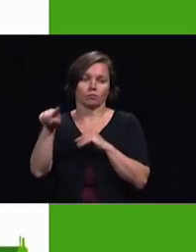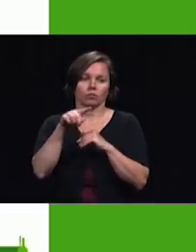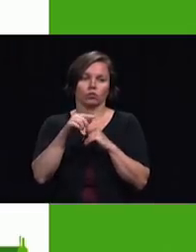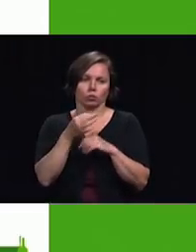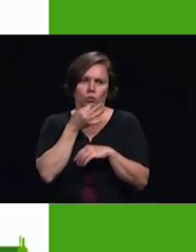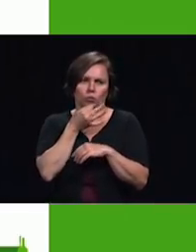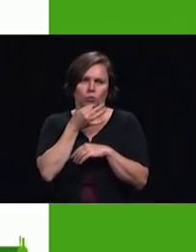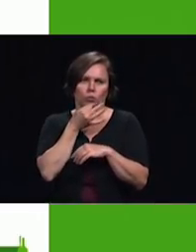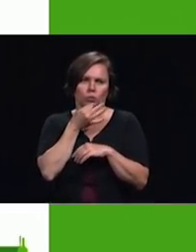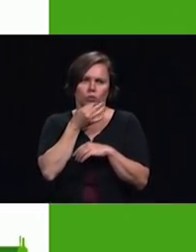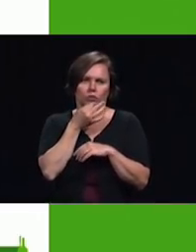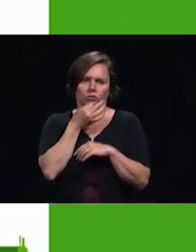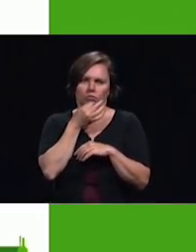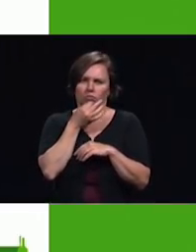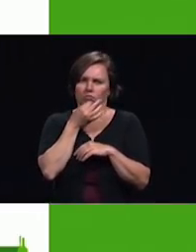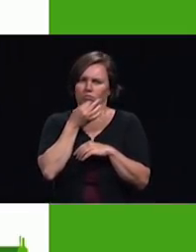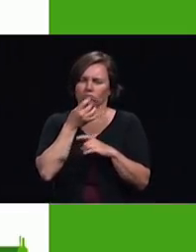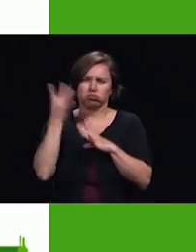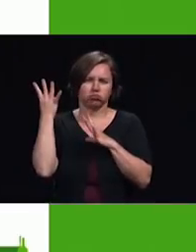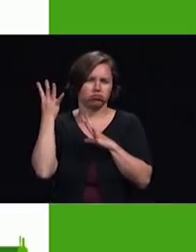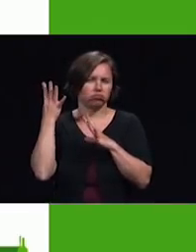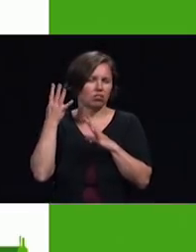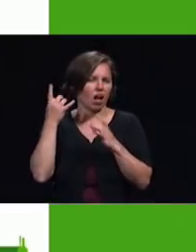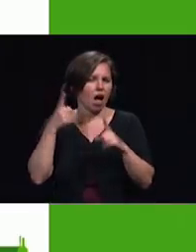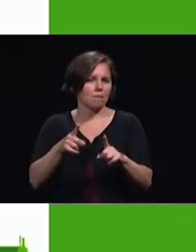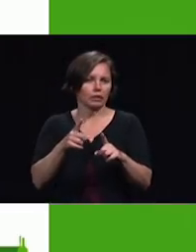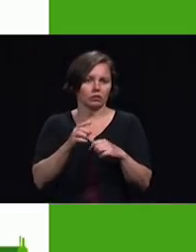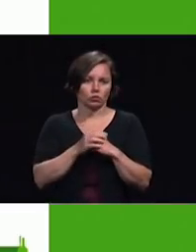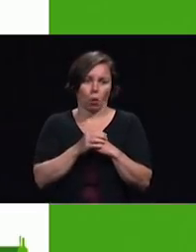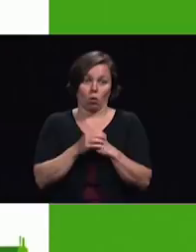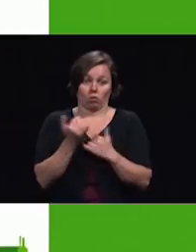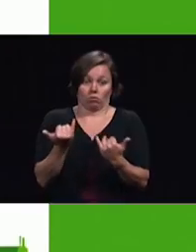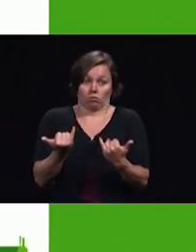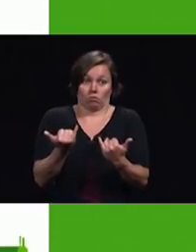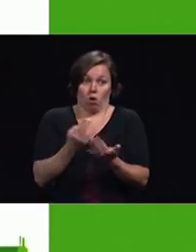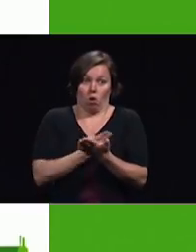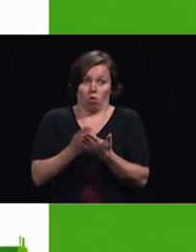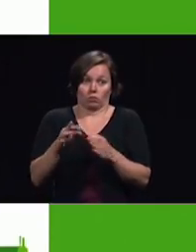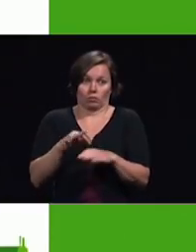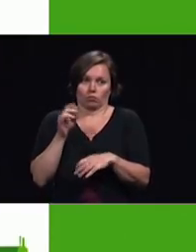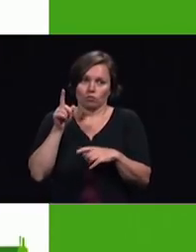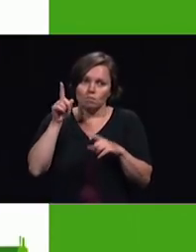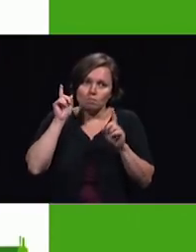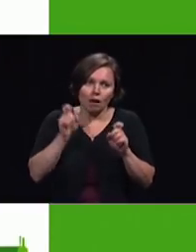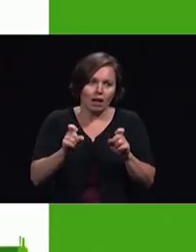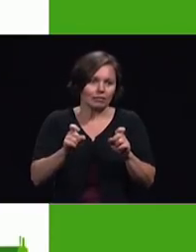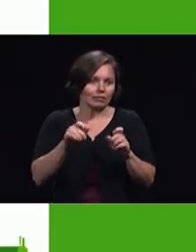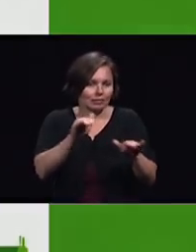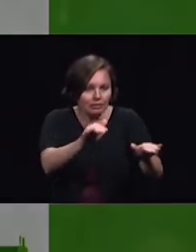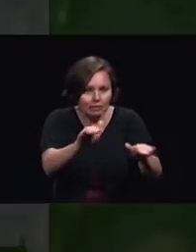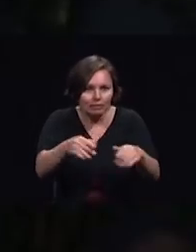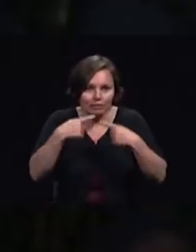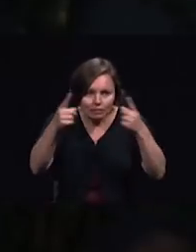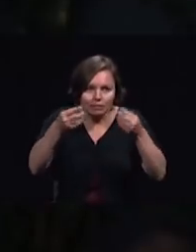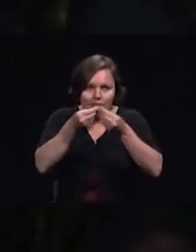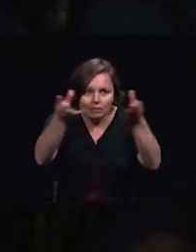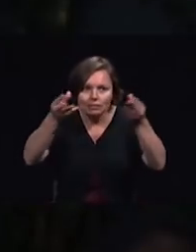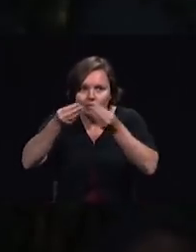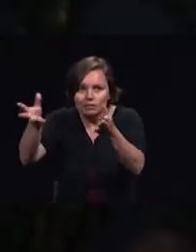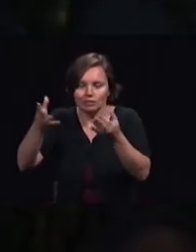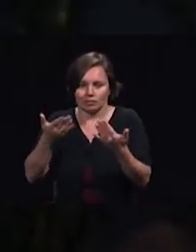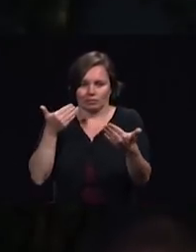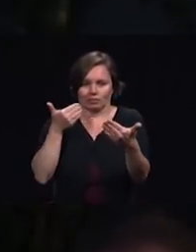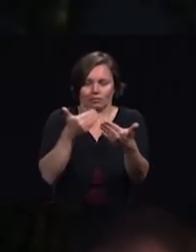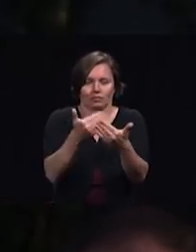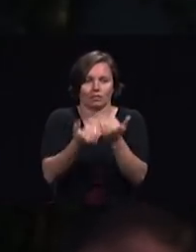we must now by the Holy Spirit's power proclaim the great truths for these last days Ephesians chapter